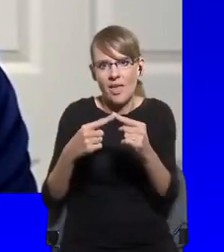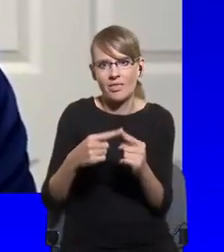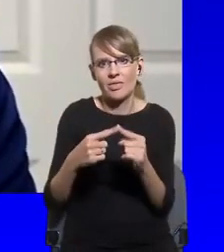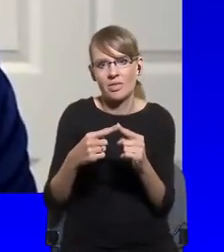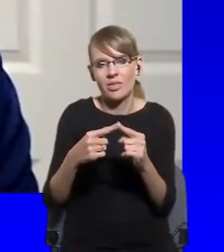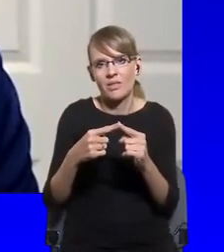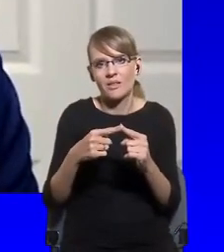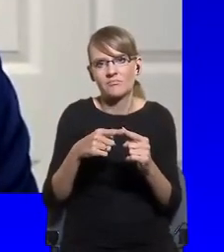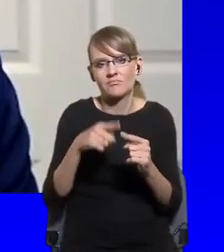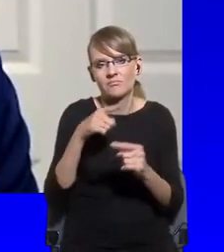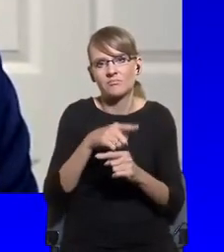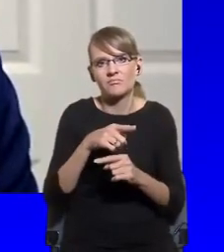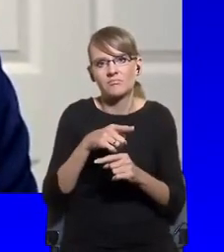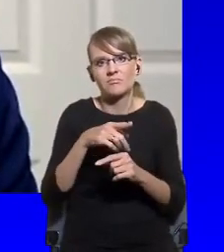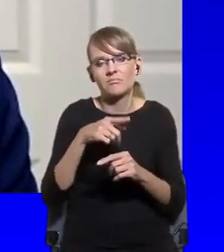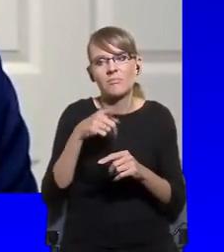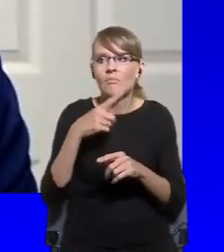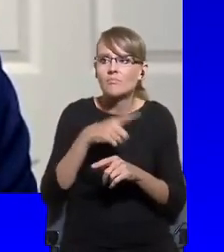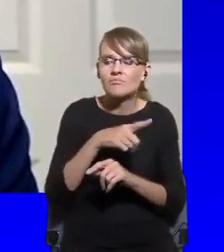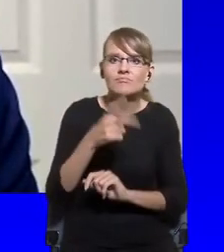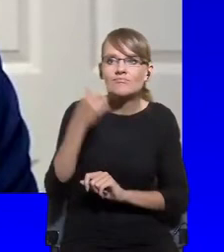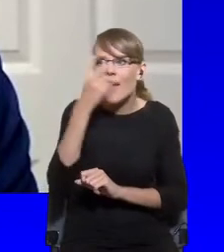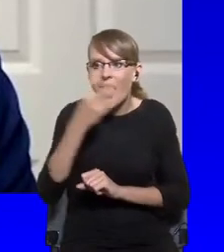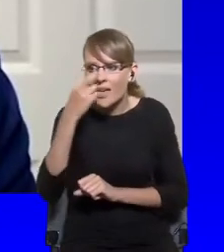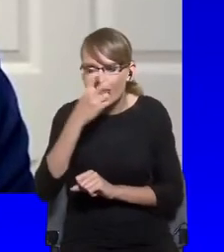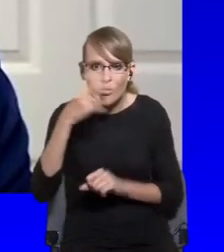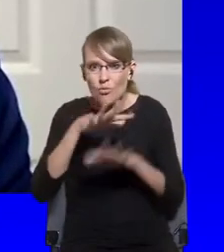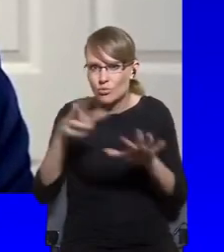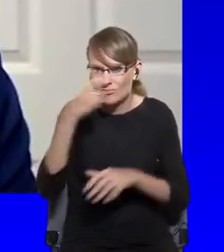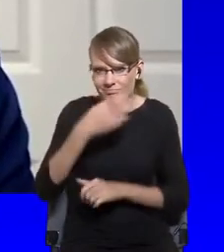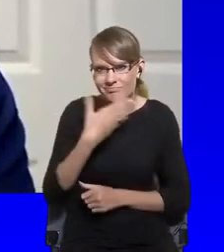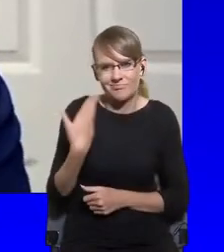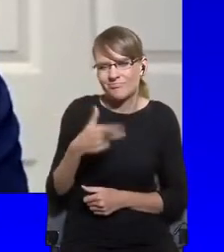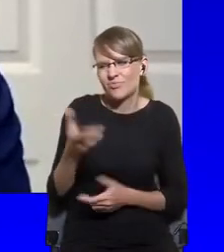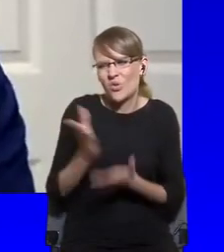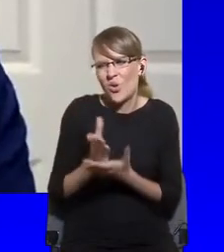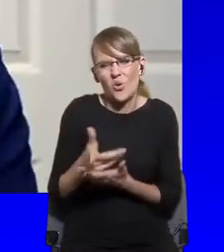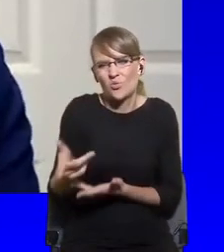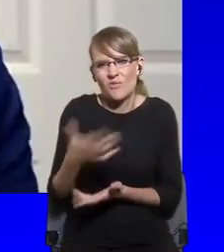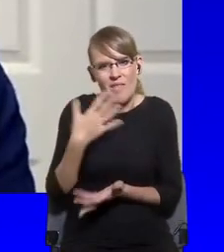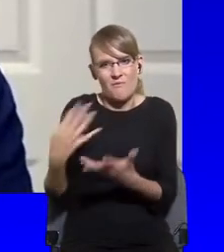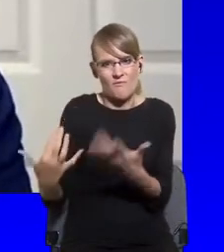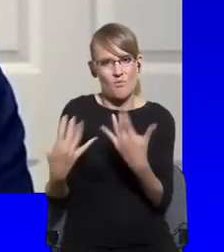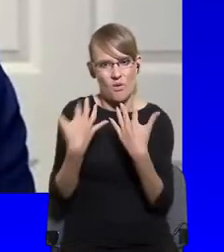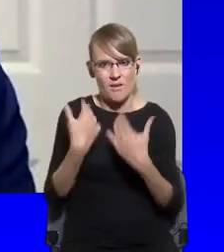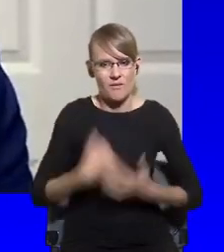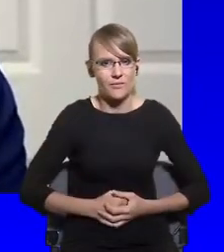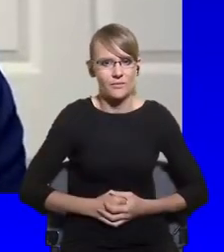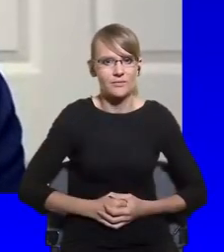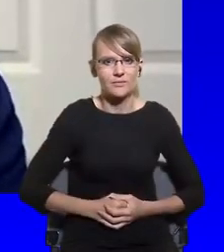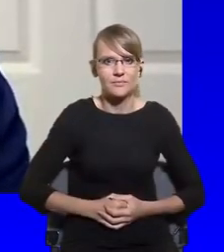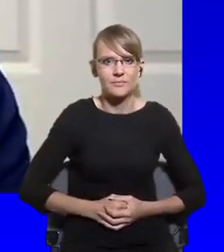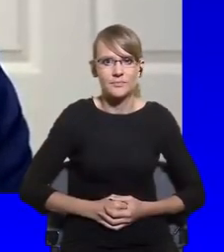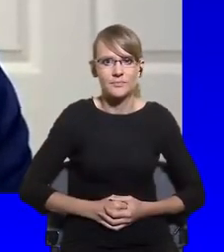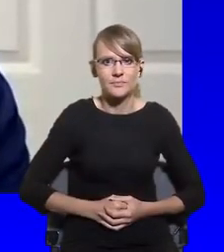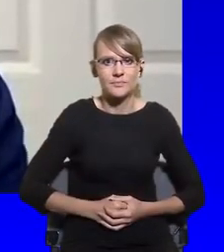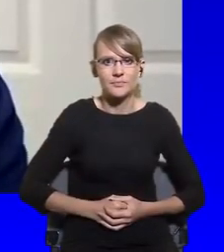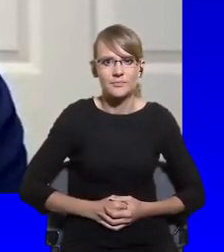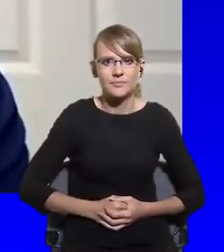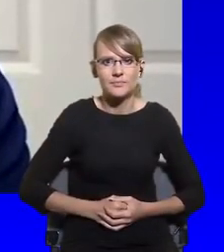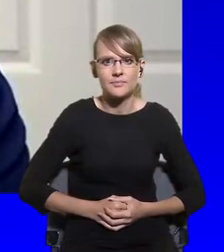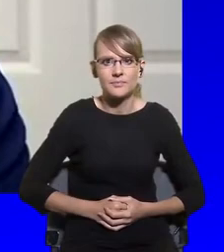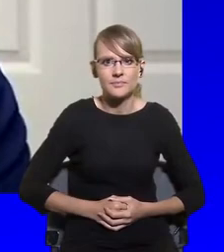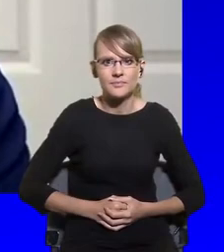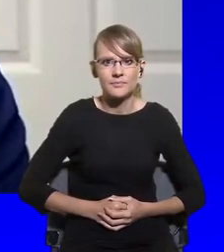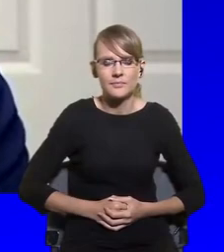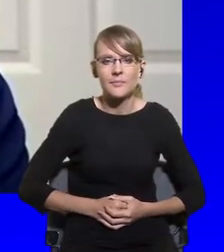actually, that didn't work any longer. And even his criticism, strong criticism against the